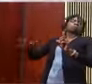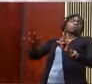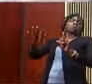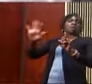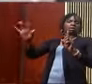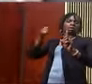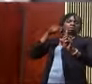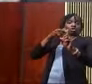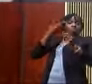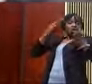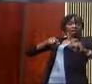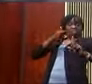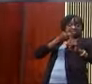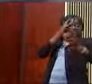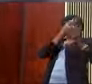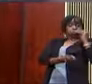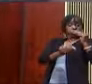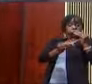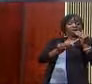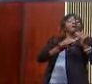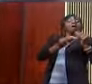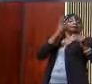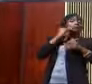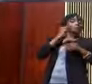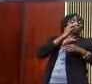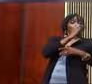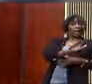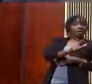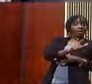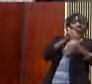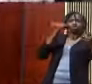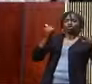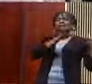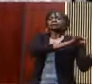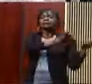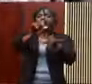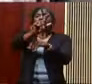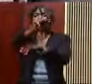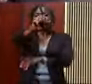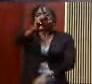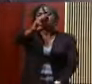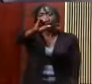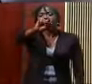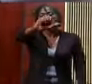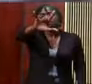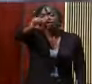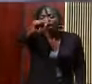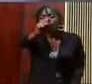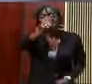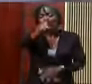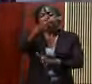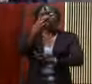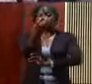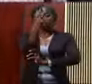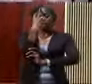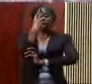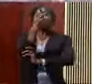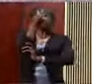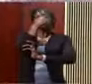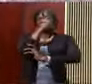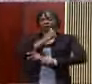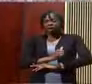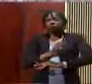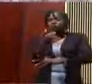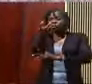there who is blind to the privilege that God has blessed you with and you're blind to the predicament of those who are suffering,